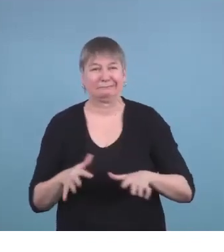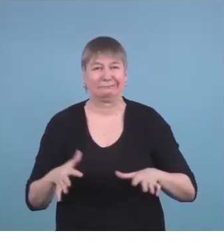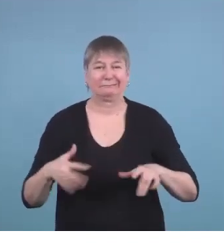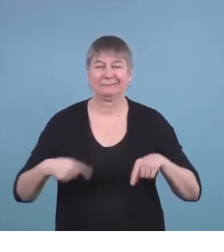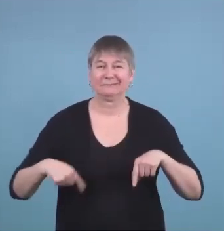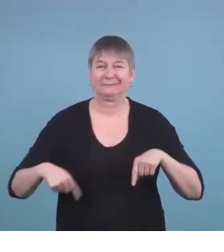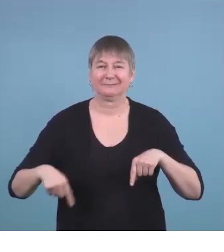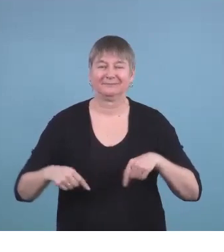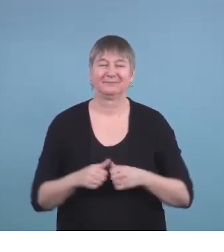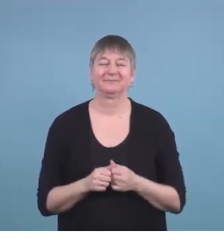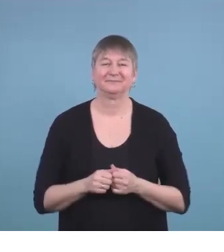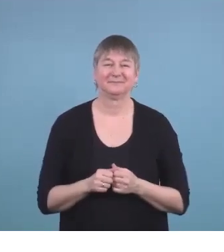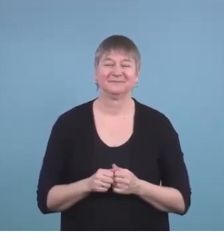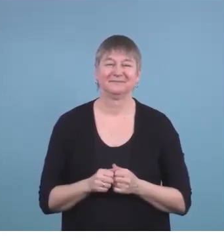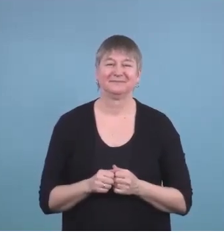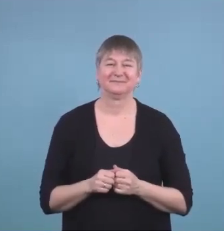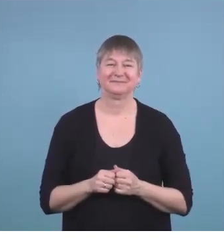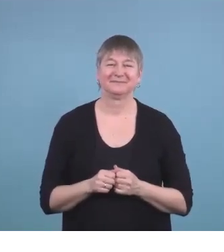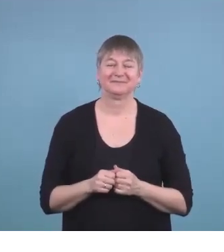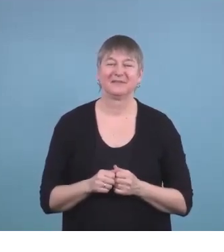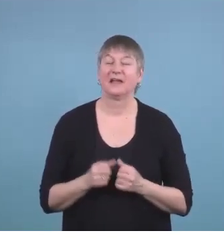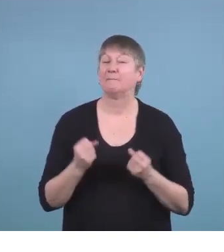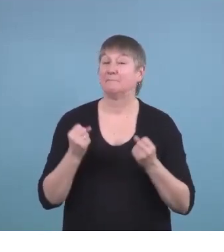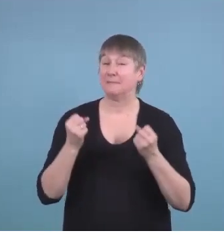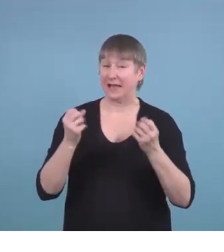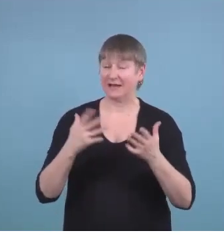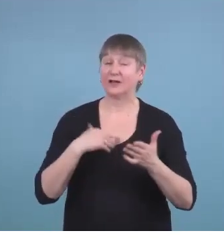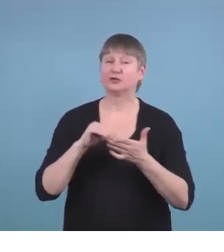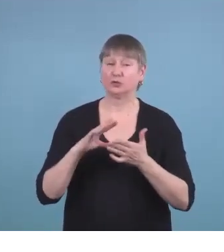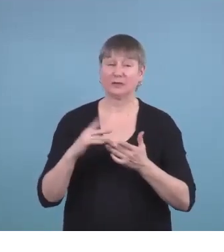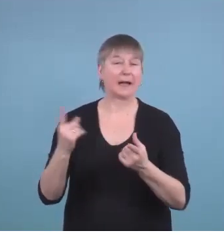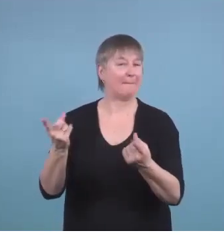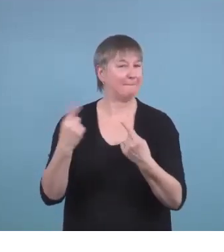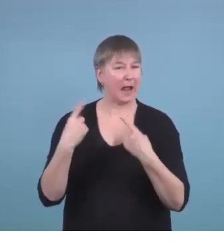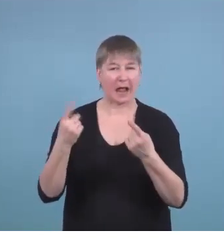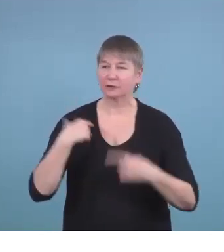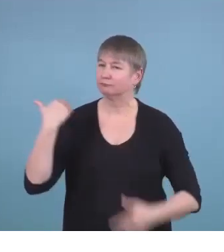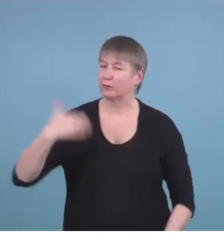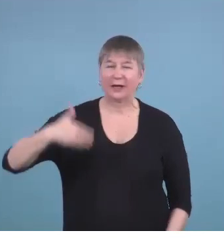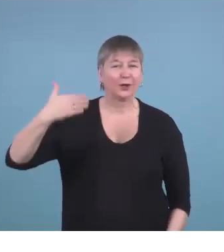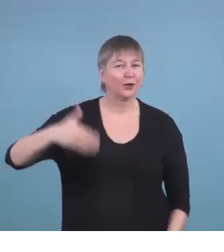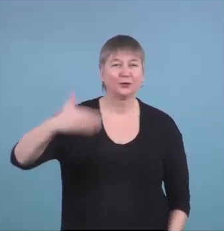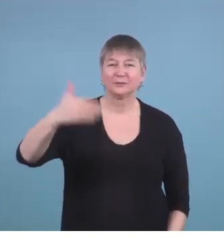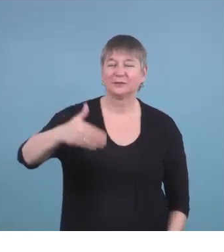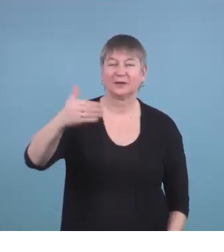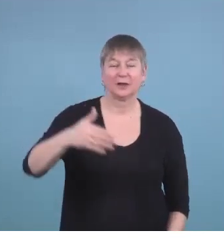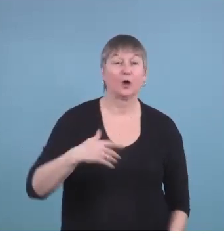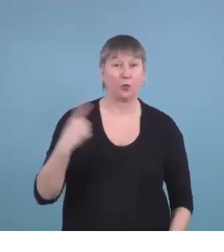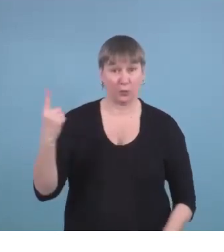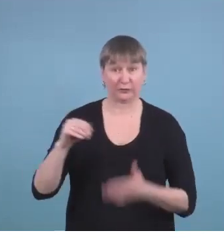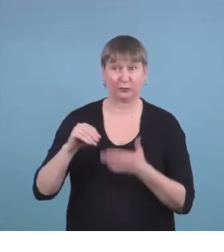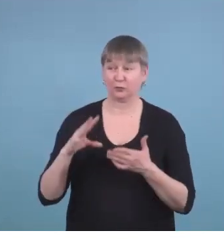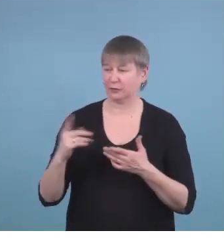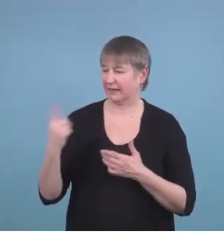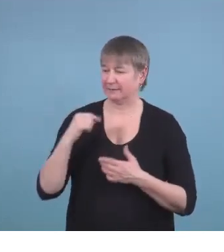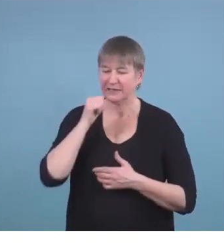um we have lots of kids who come back on a regular basis uh I have a student who came in the other